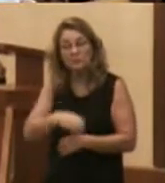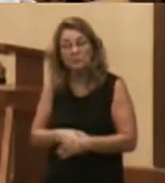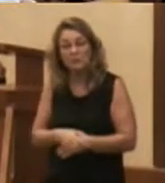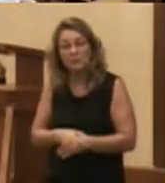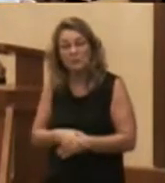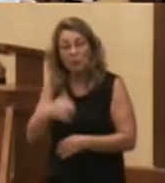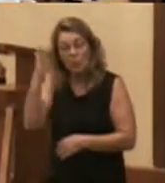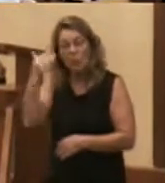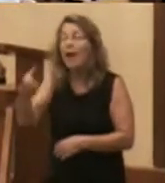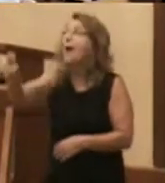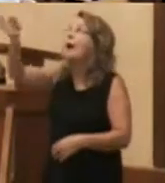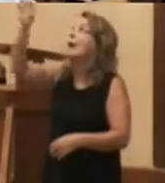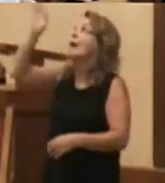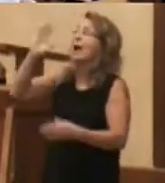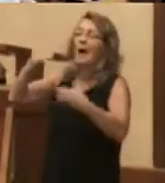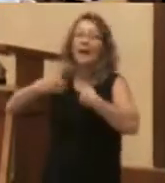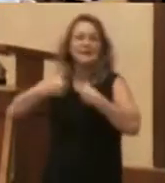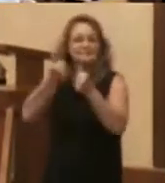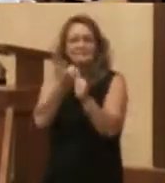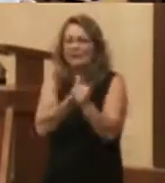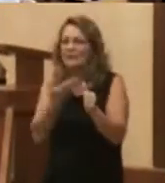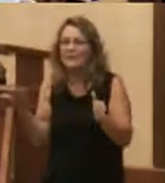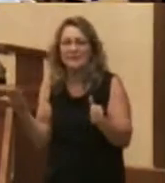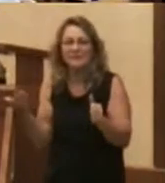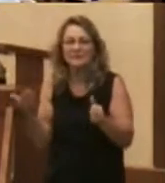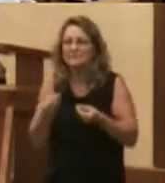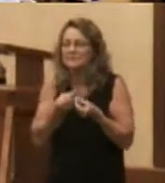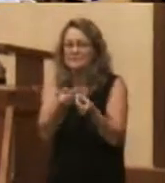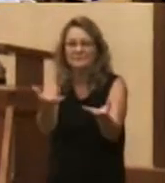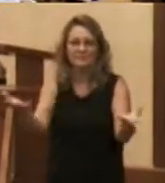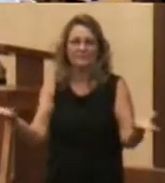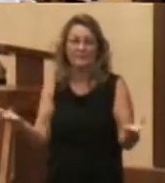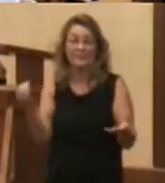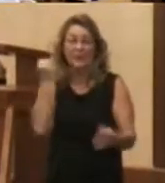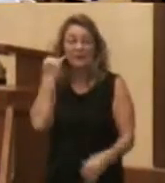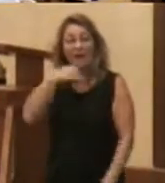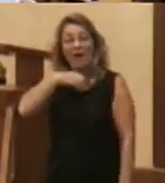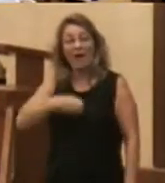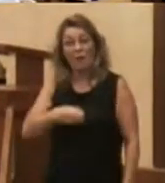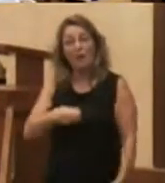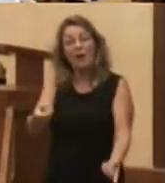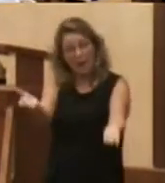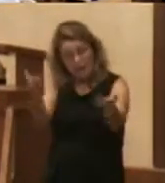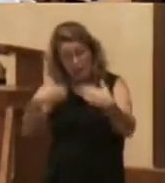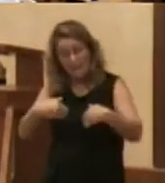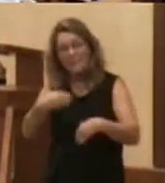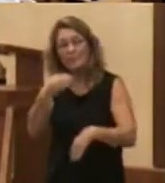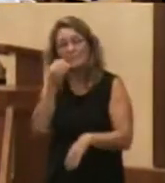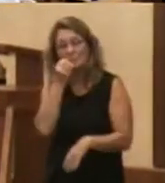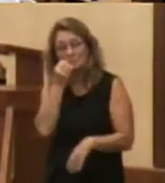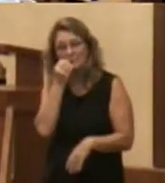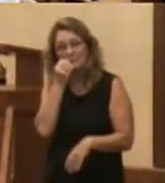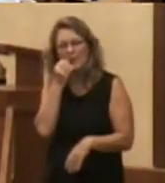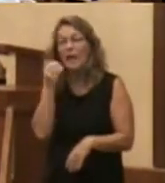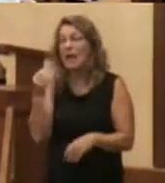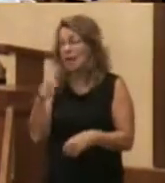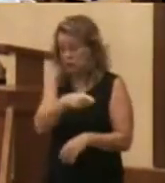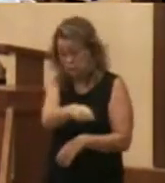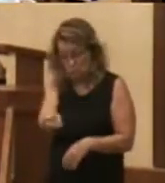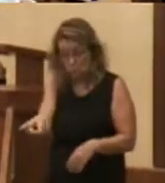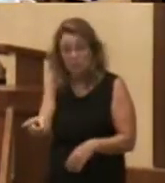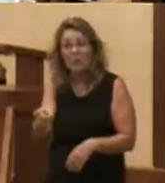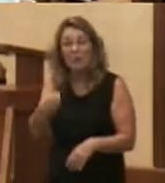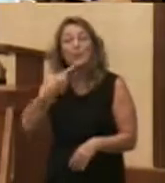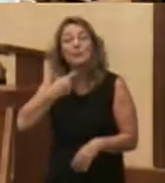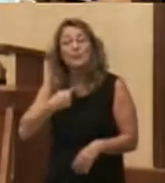For God has all that you need. All that you are hungry, come and eat. You ever been thirsty or hungry? Yeah, you